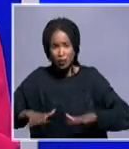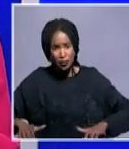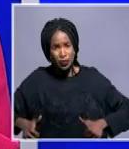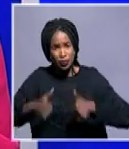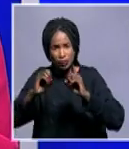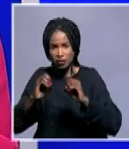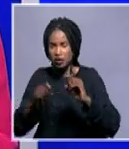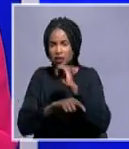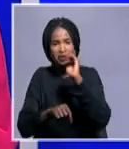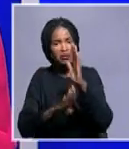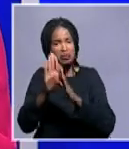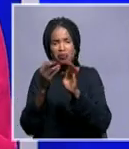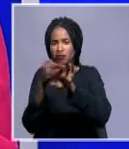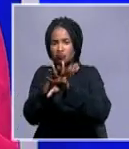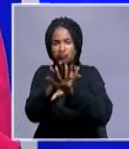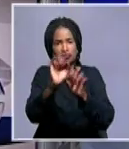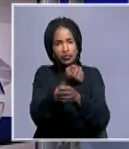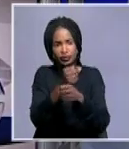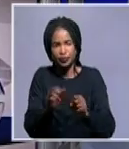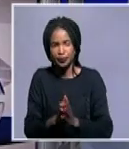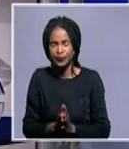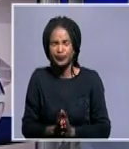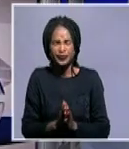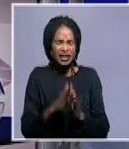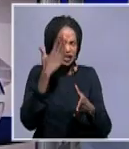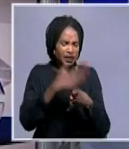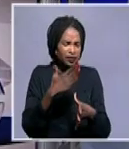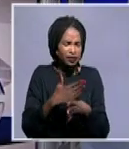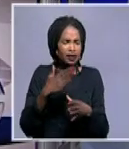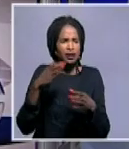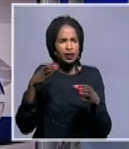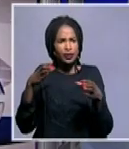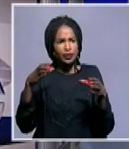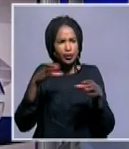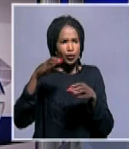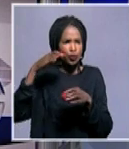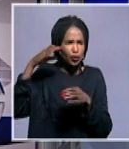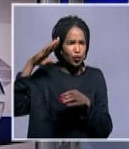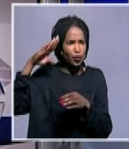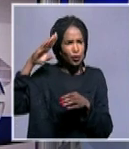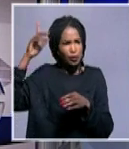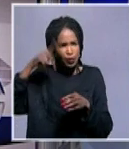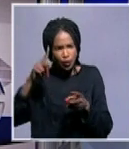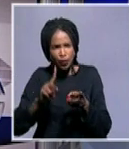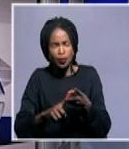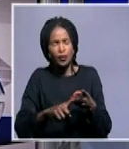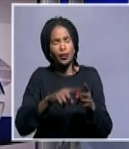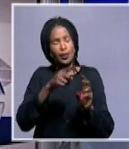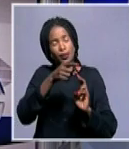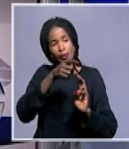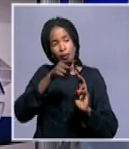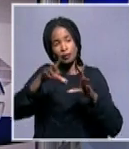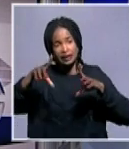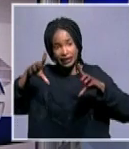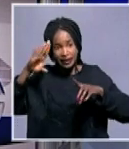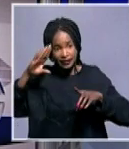integration. Of course. Now how is the work of the organ of politics, defense and security different from that of the Troika and who serves on